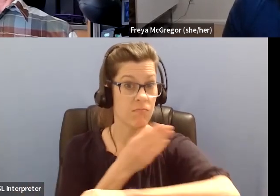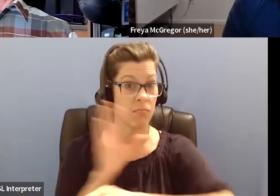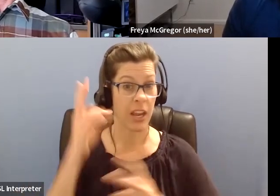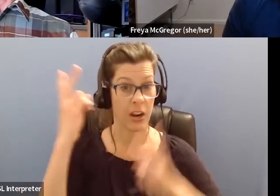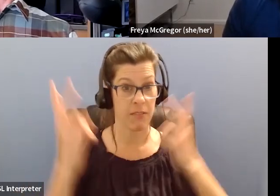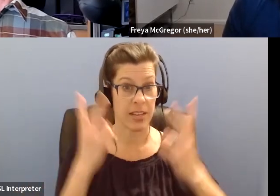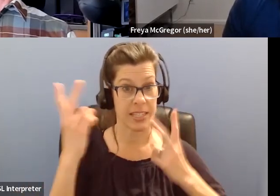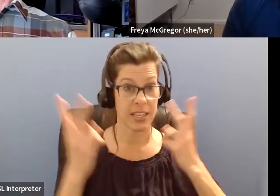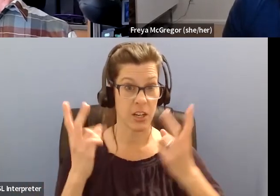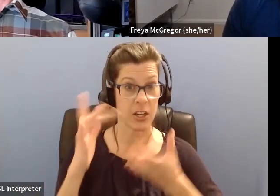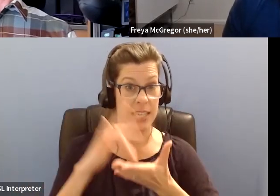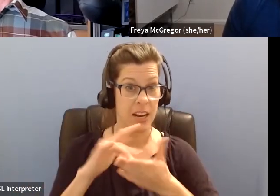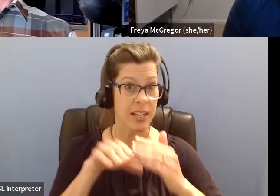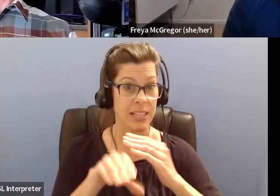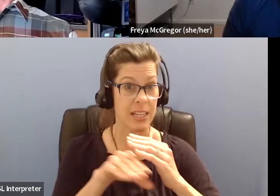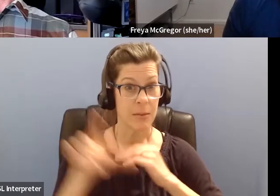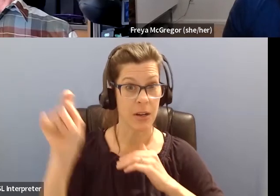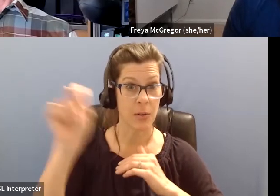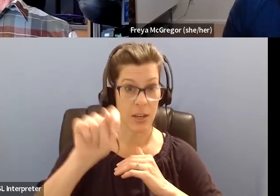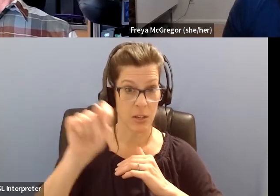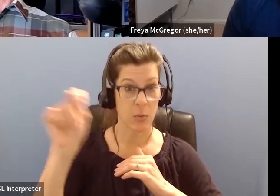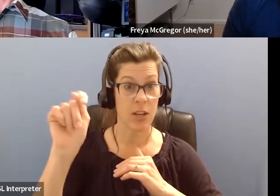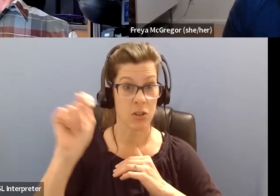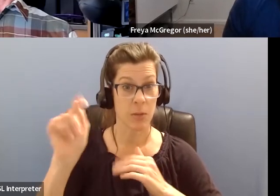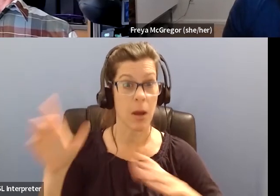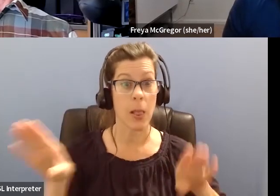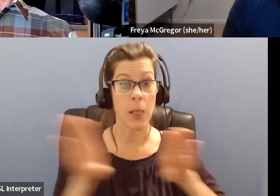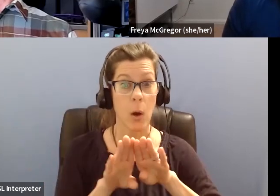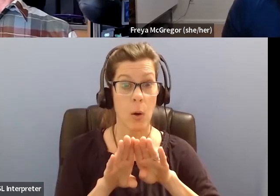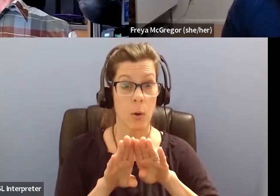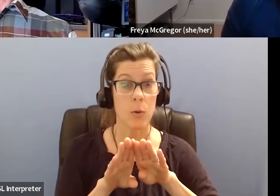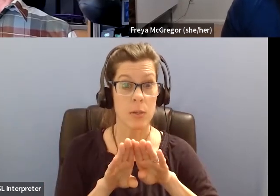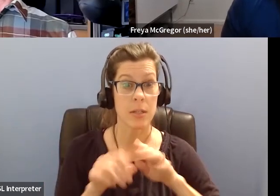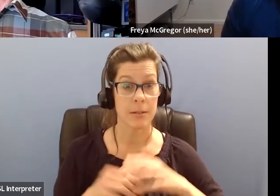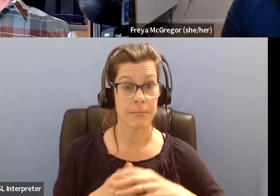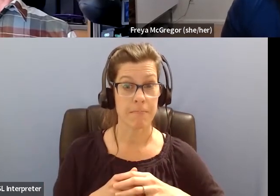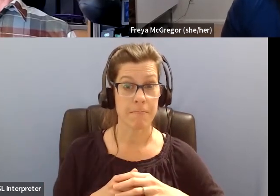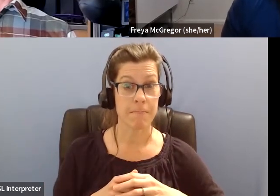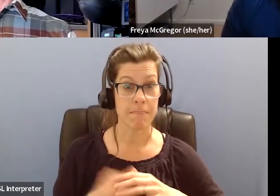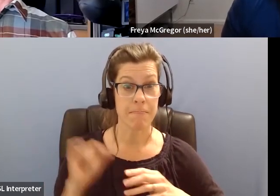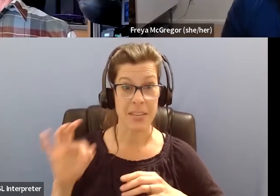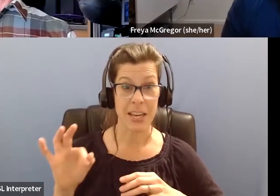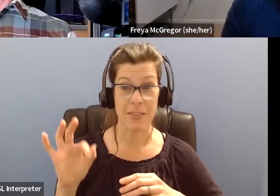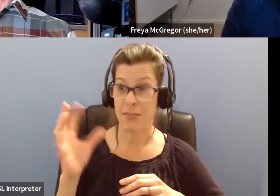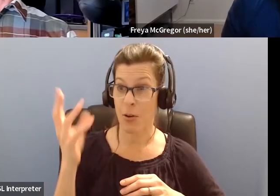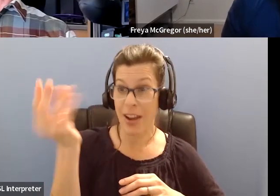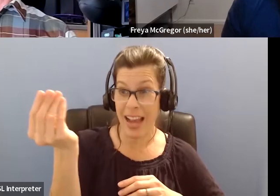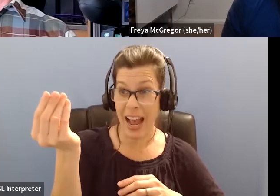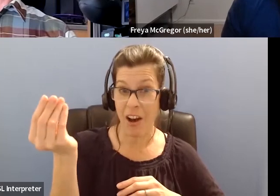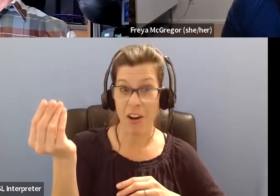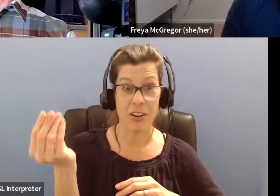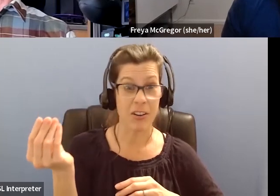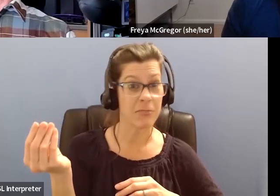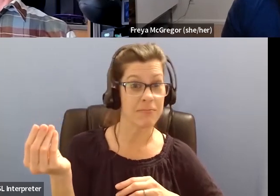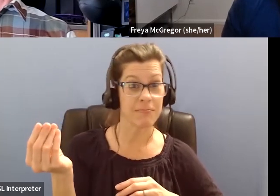and their accessible restrooms were closed. So if you are heading out and, uh, you know,